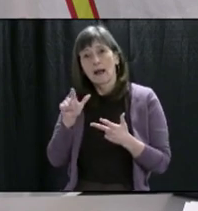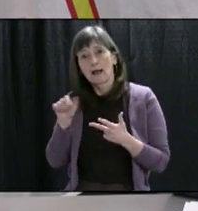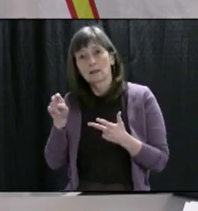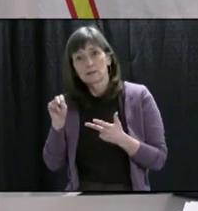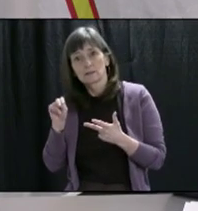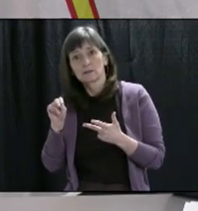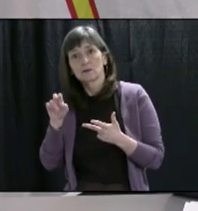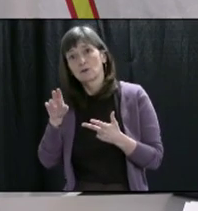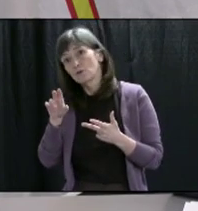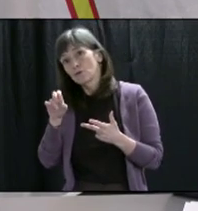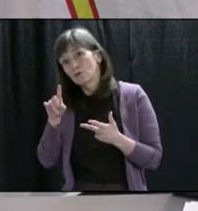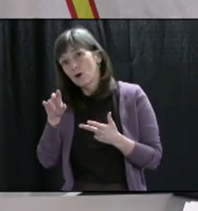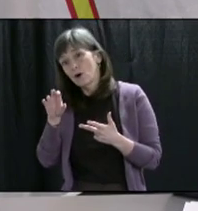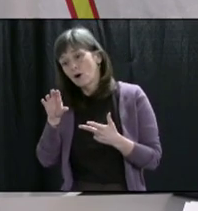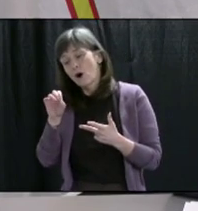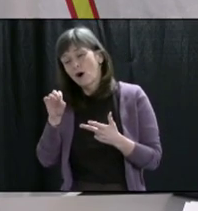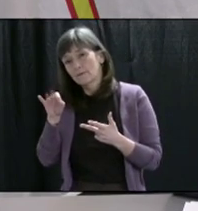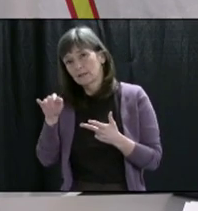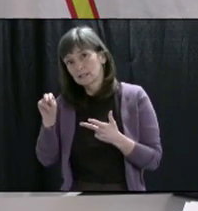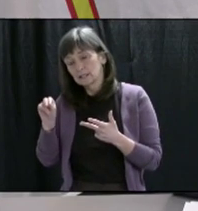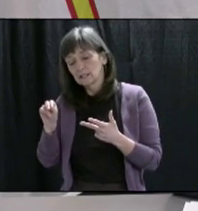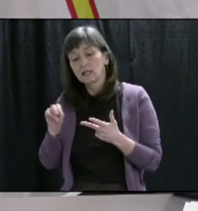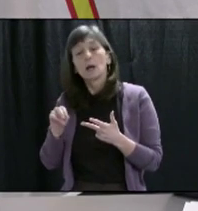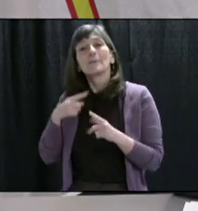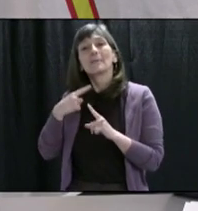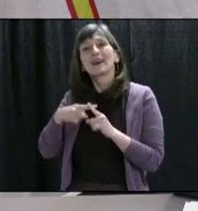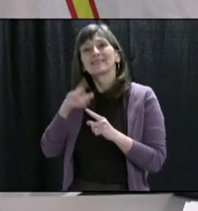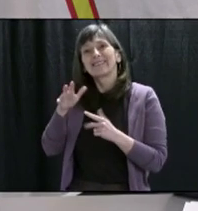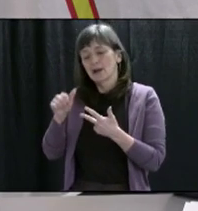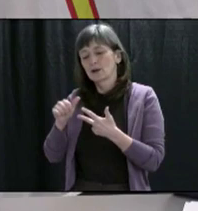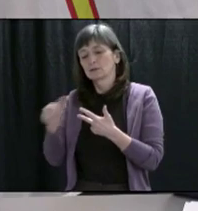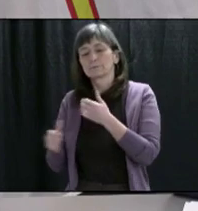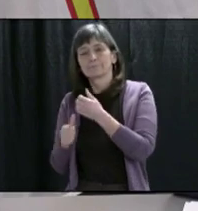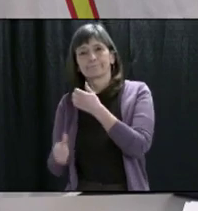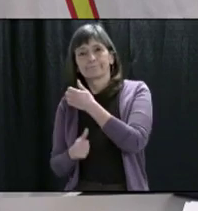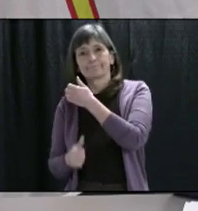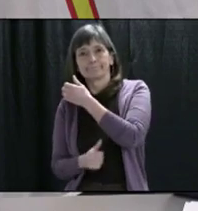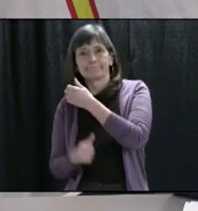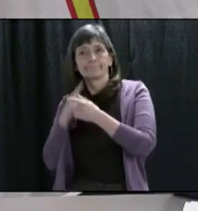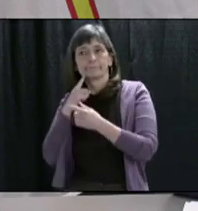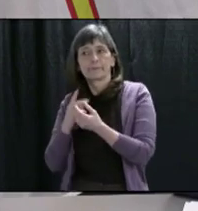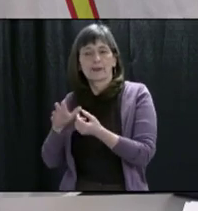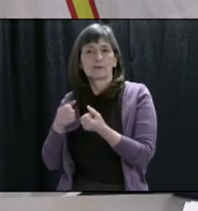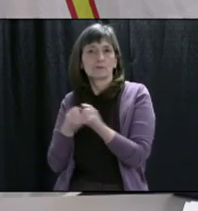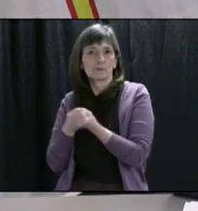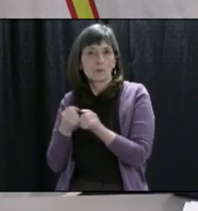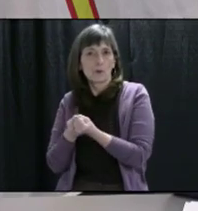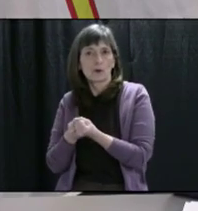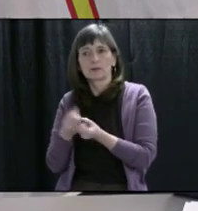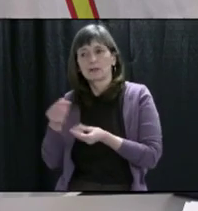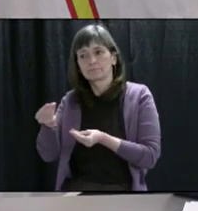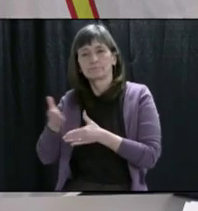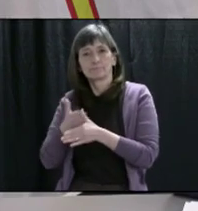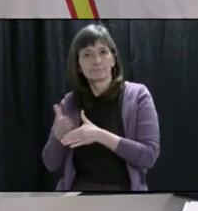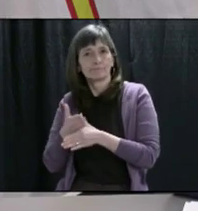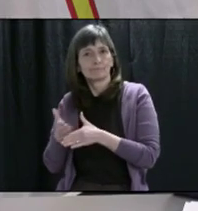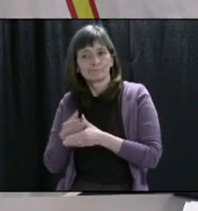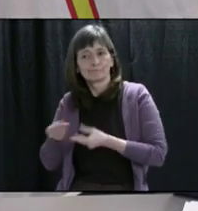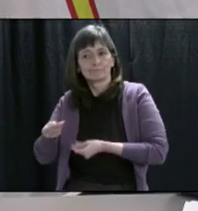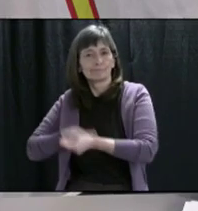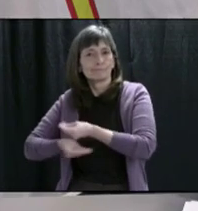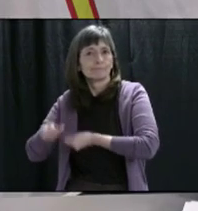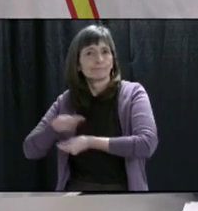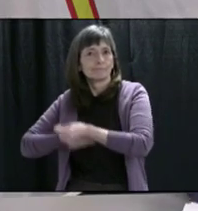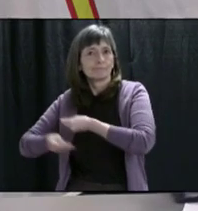and their colleagues for their continued cooperation, their input, and support. After all, we're all